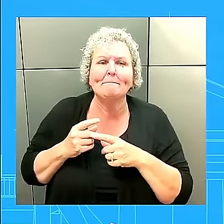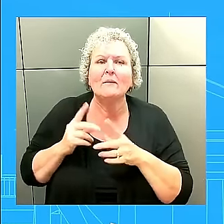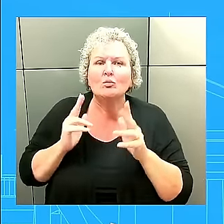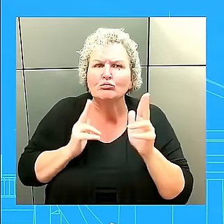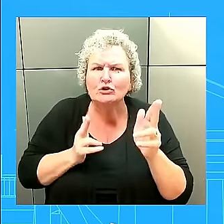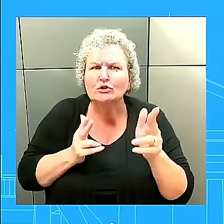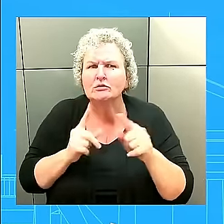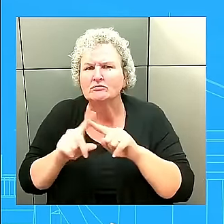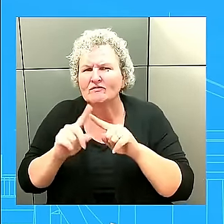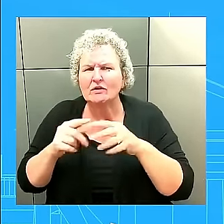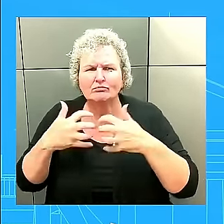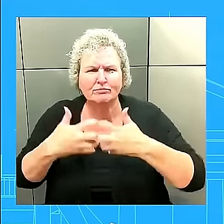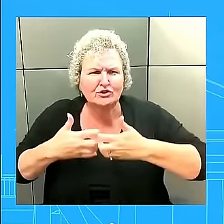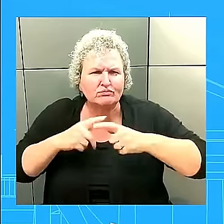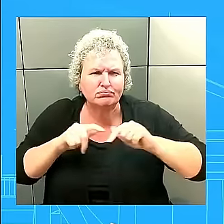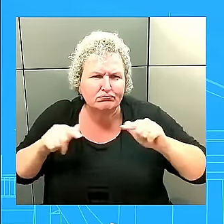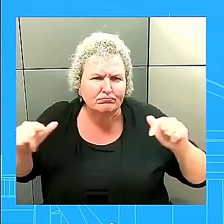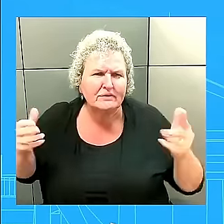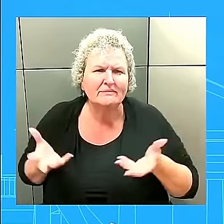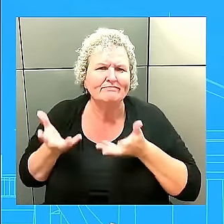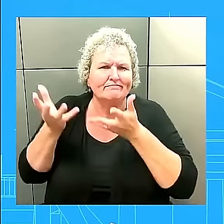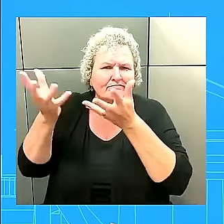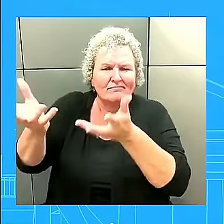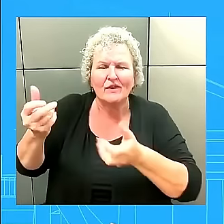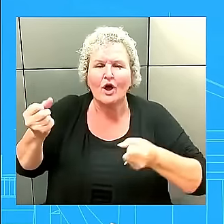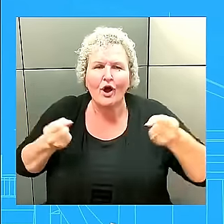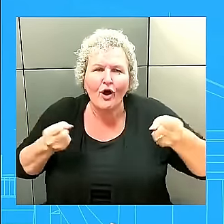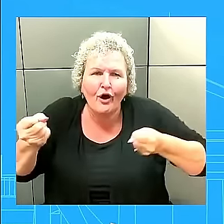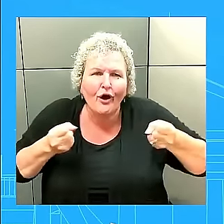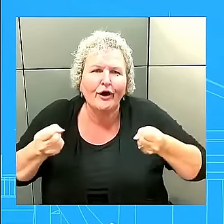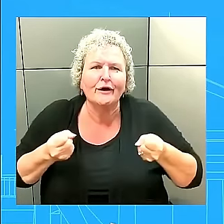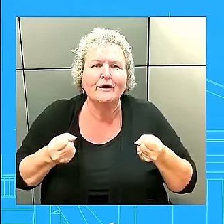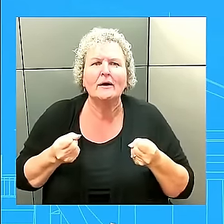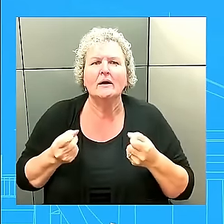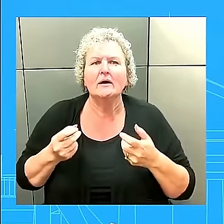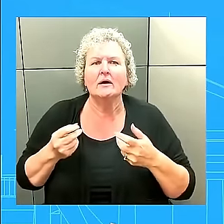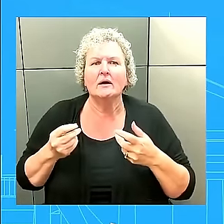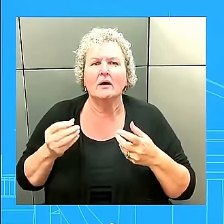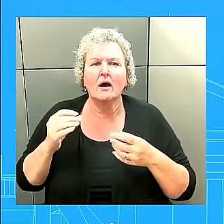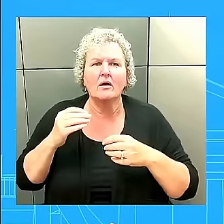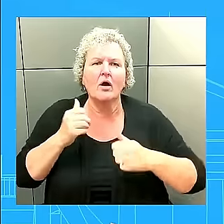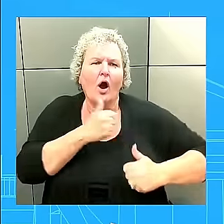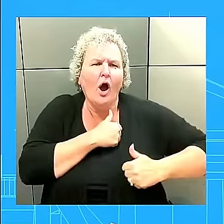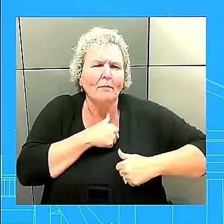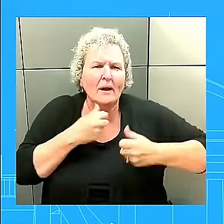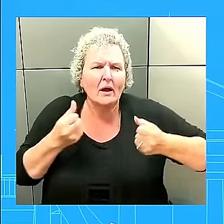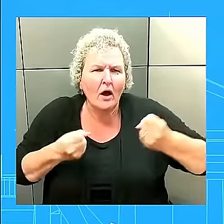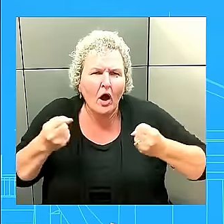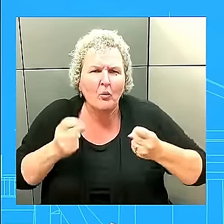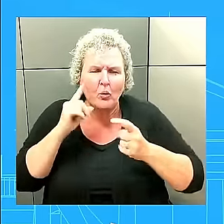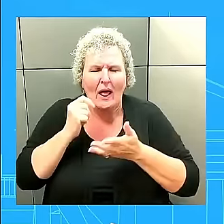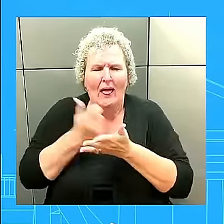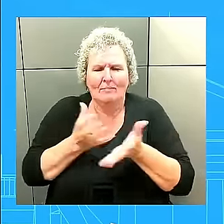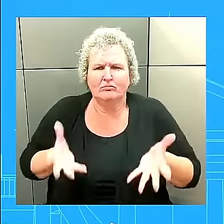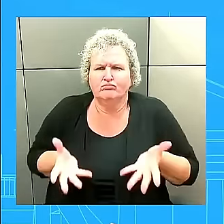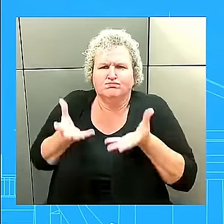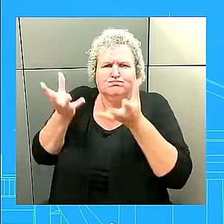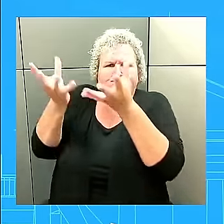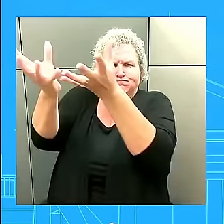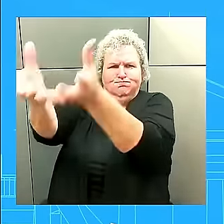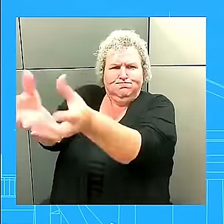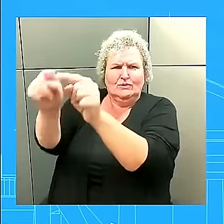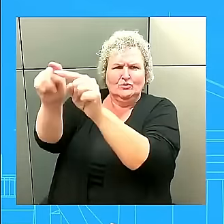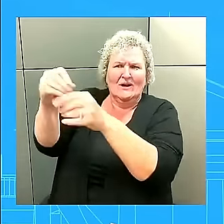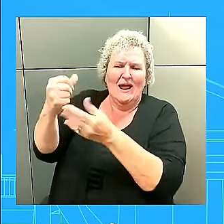fighting vehicles, and thousands of additional armored vehicles, all of which will help keep Ukraine effective on the battlefield. And in coming